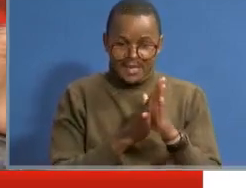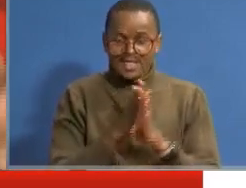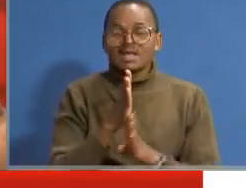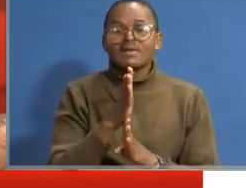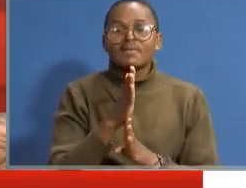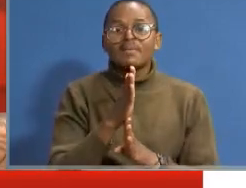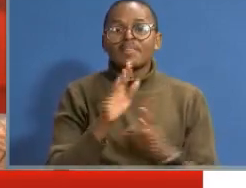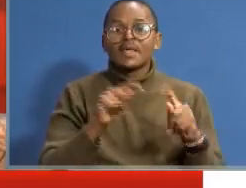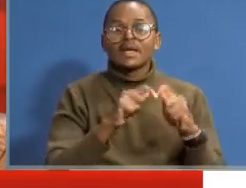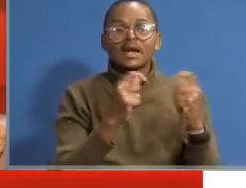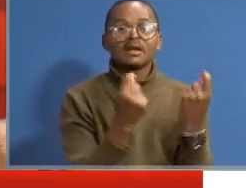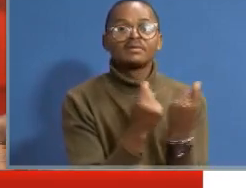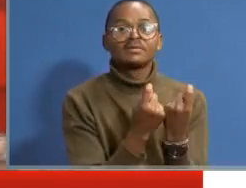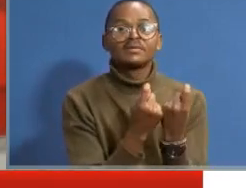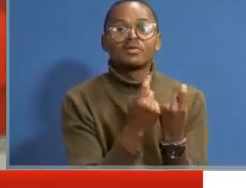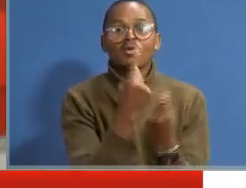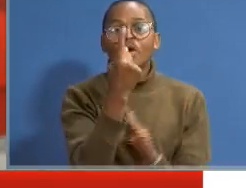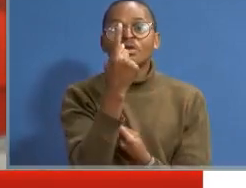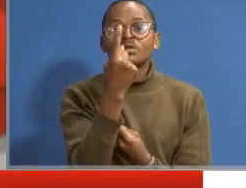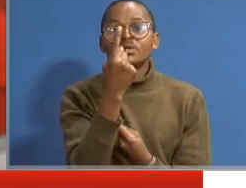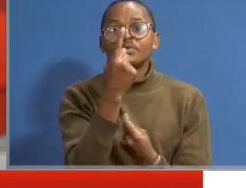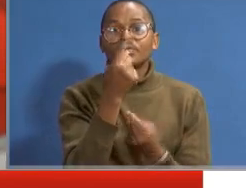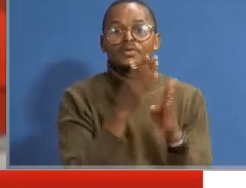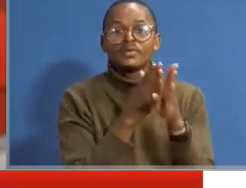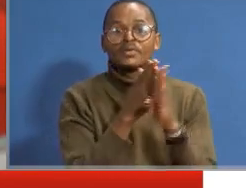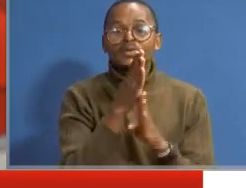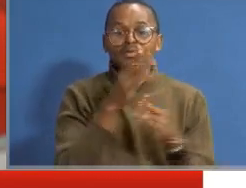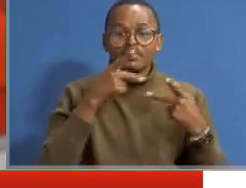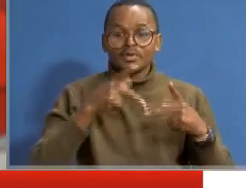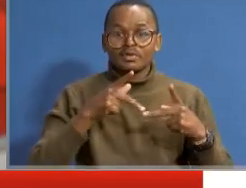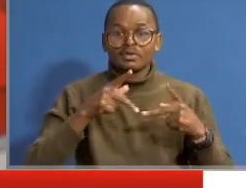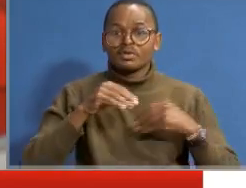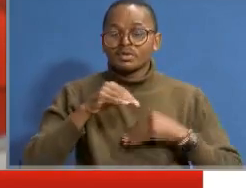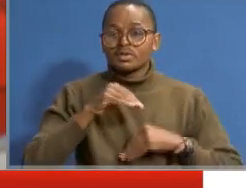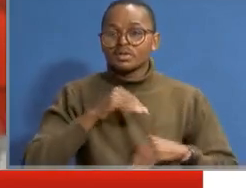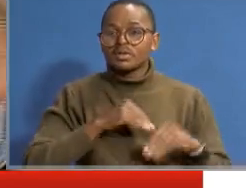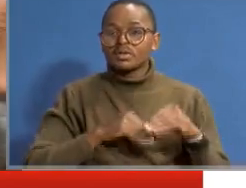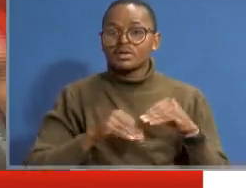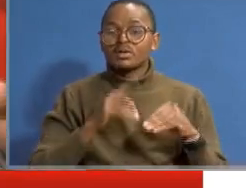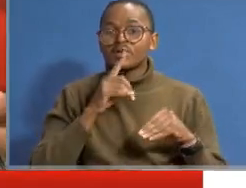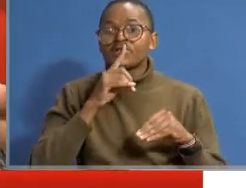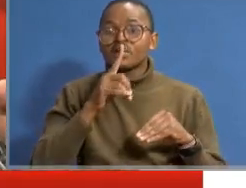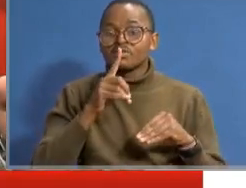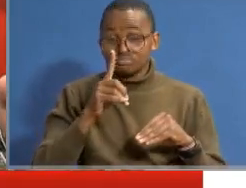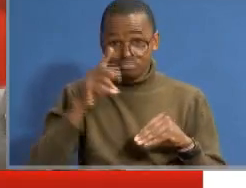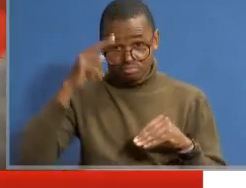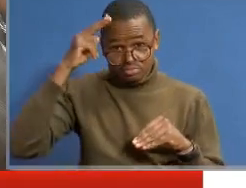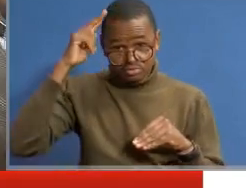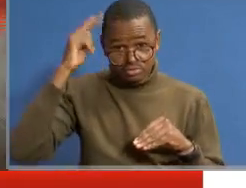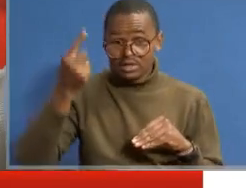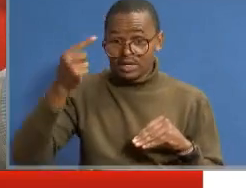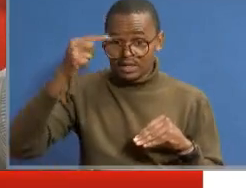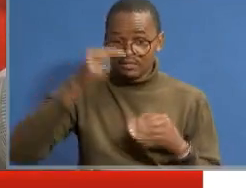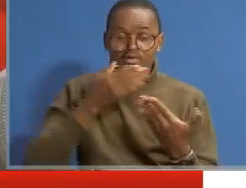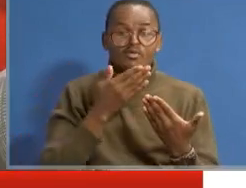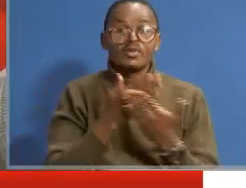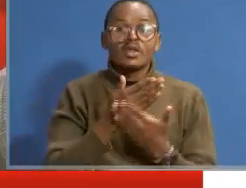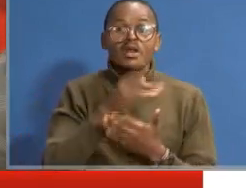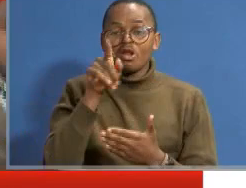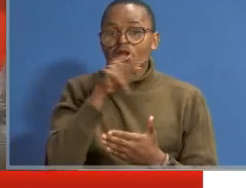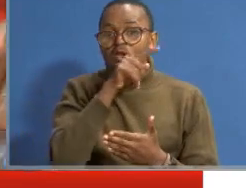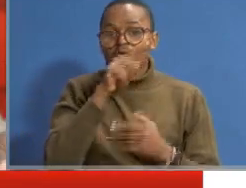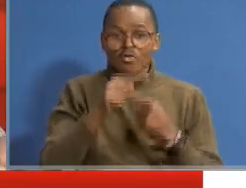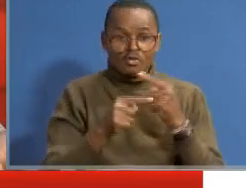tribes. One of the major tribes is persons with disability. And I'm telling you, Vincent, you will come to prove me wrong